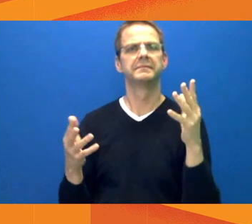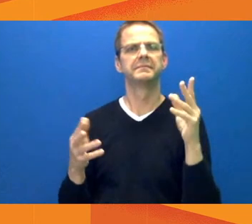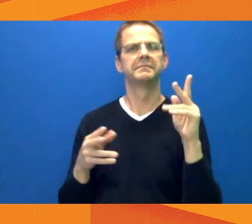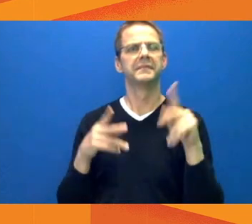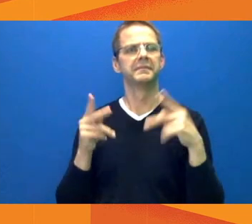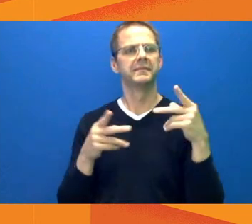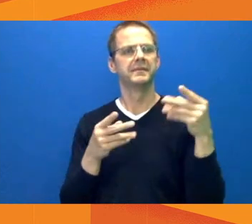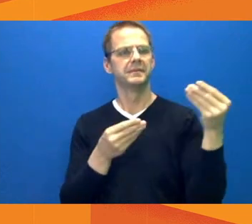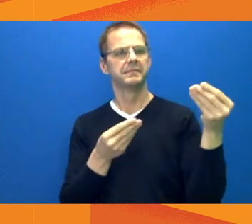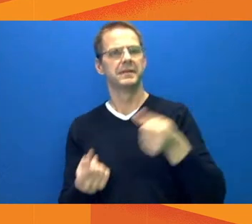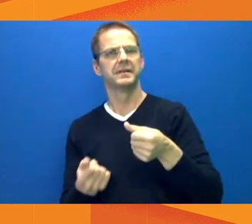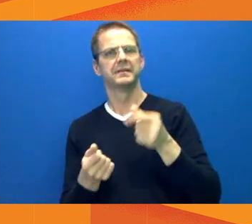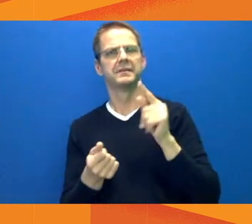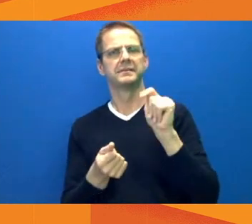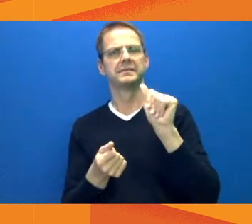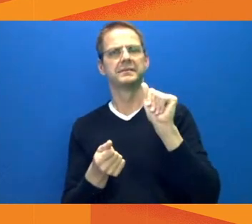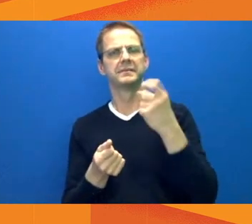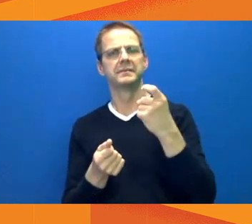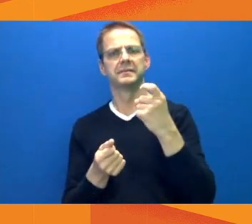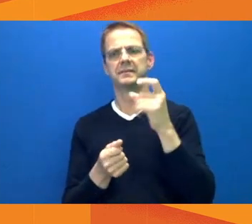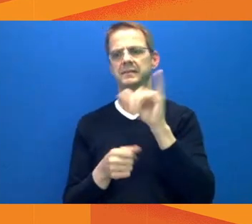be able to have that info?